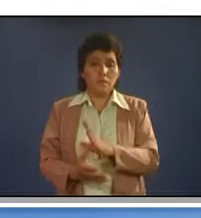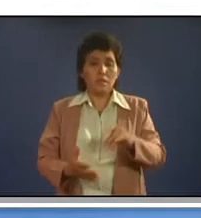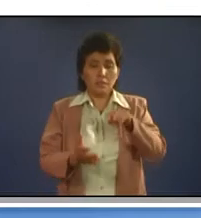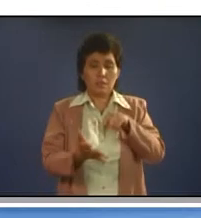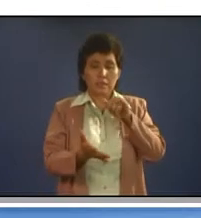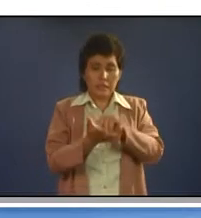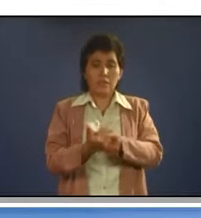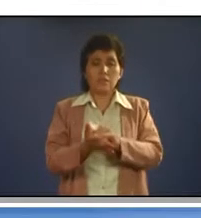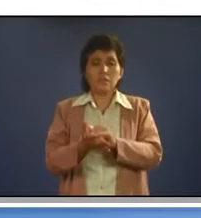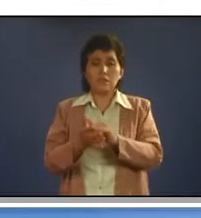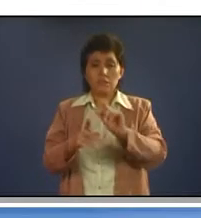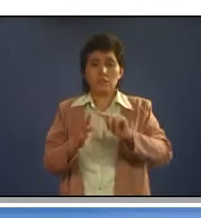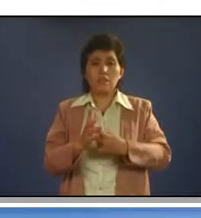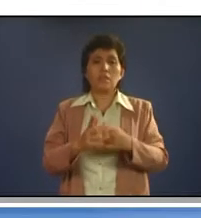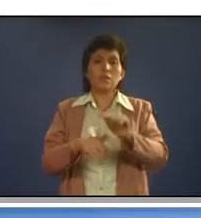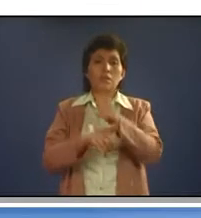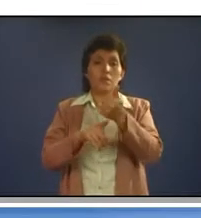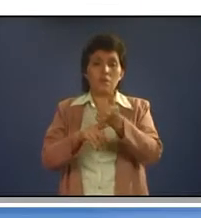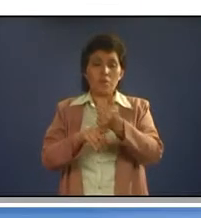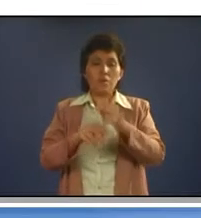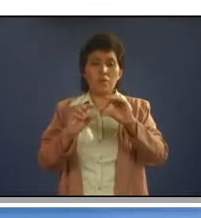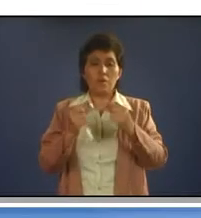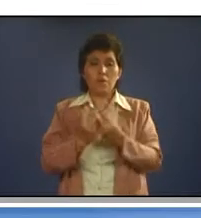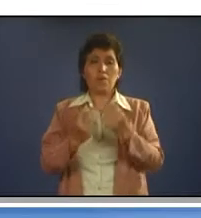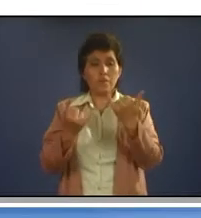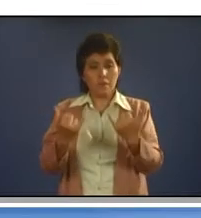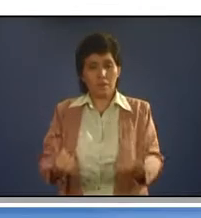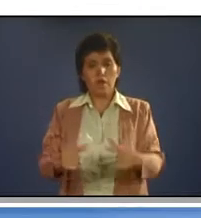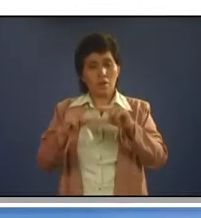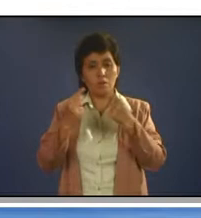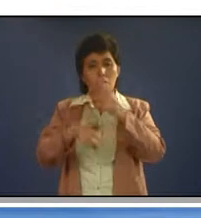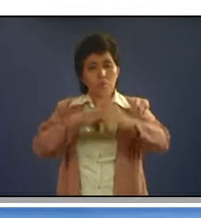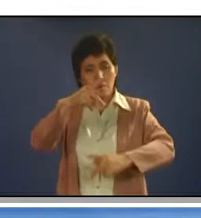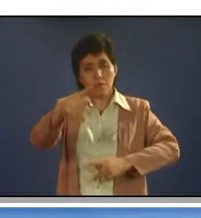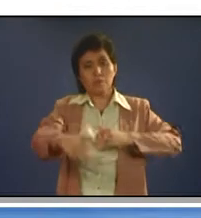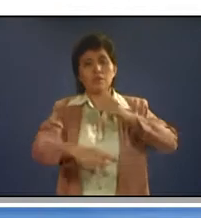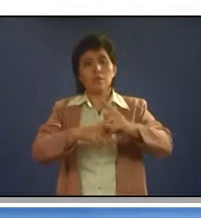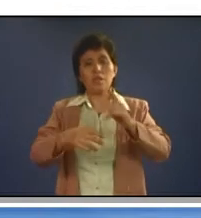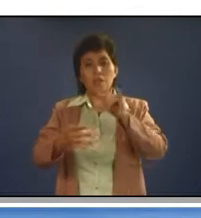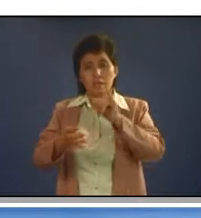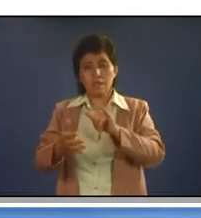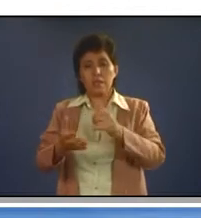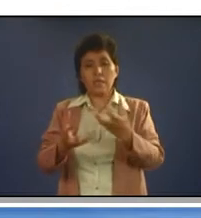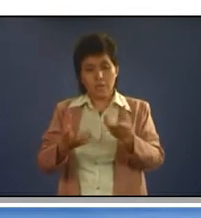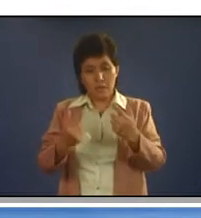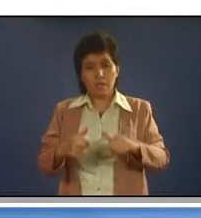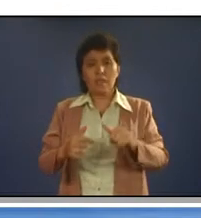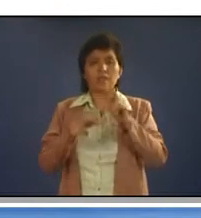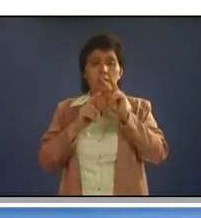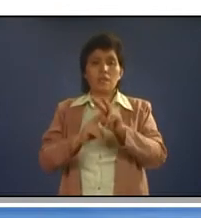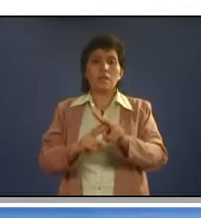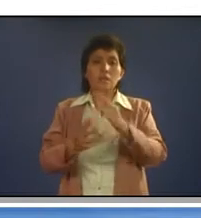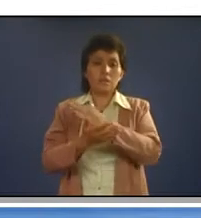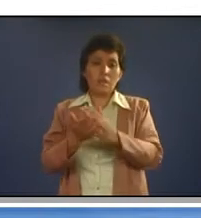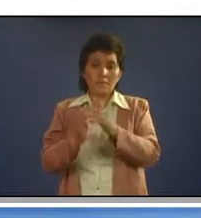Group processes. Now let's look into some of the terms in social psychology. The first one is